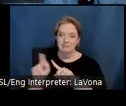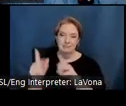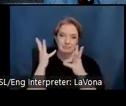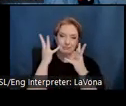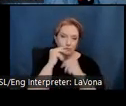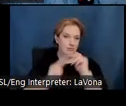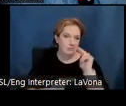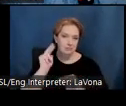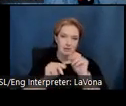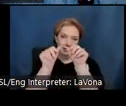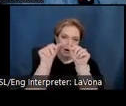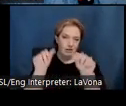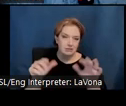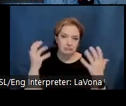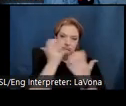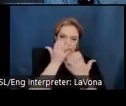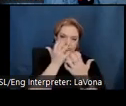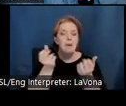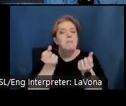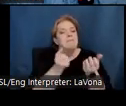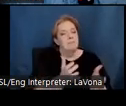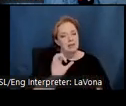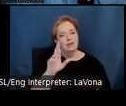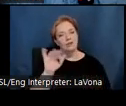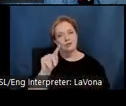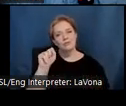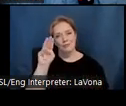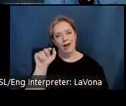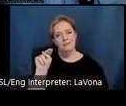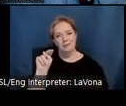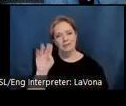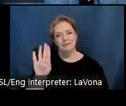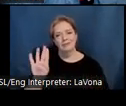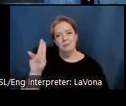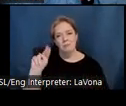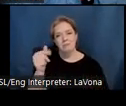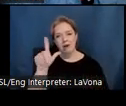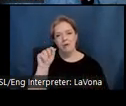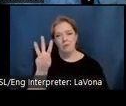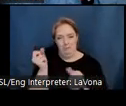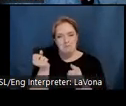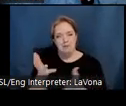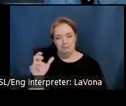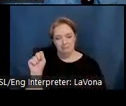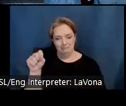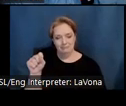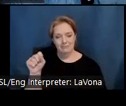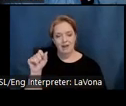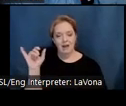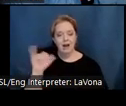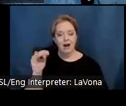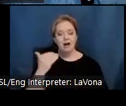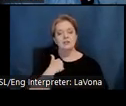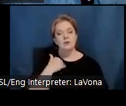Yes, there are more craftsmen bungalows, to be sure, but also 1920s Art Deco and